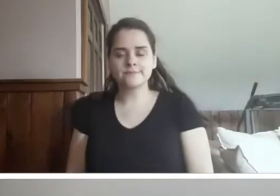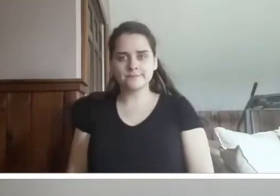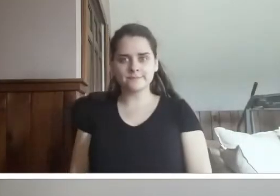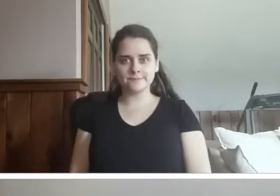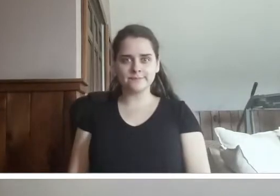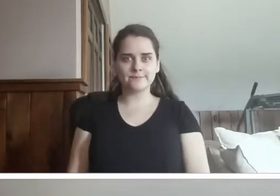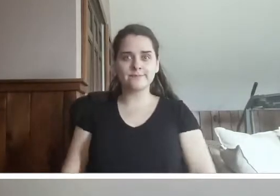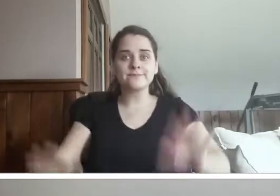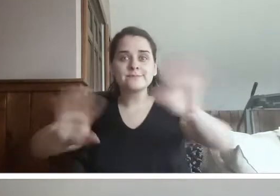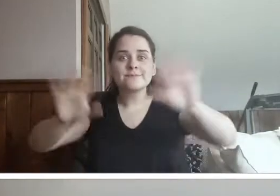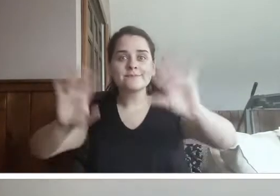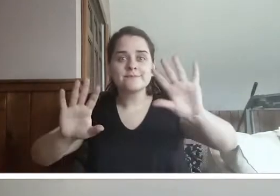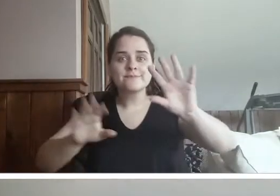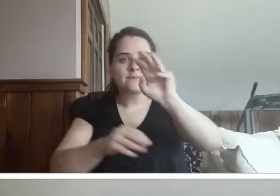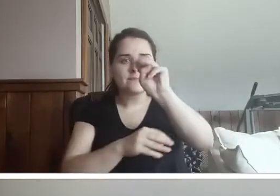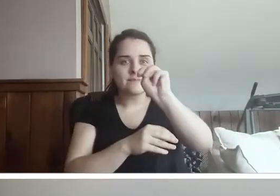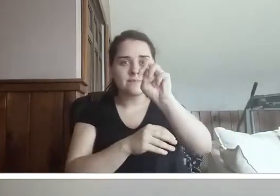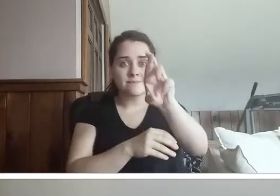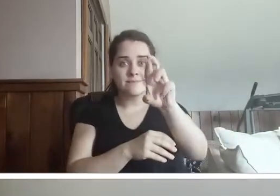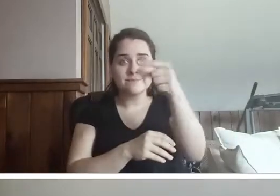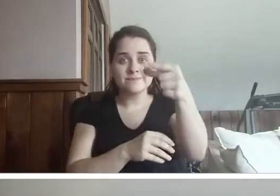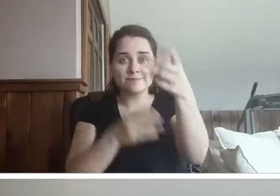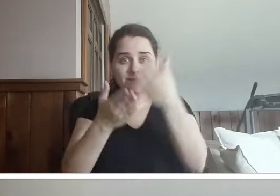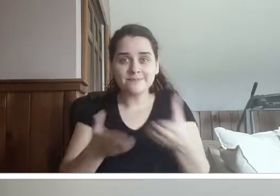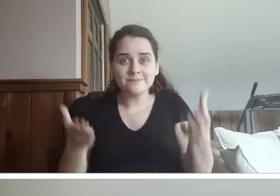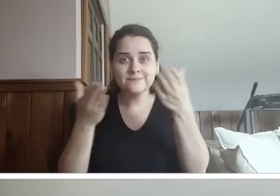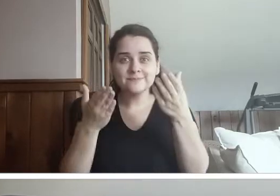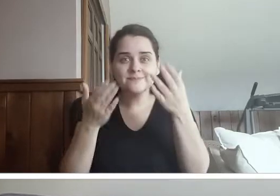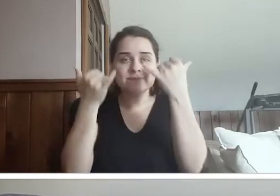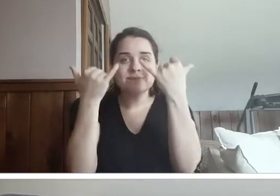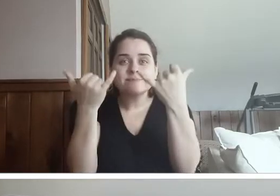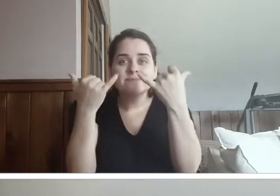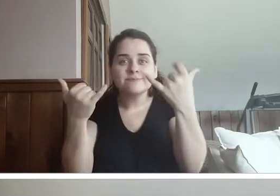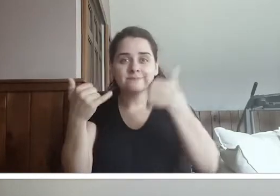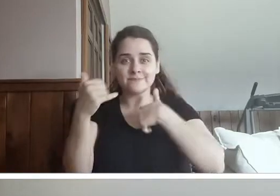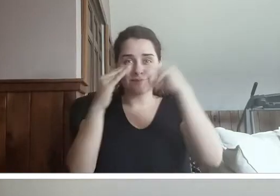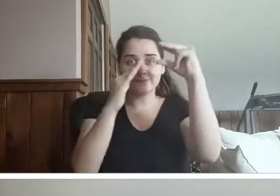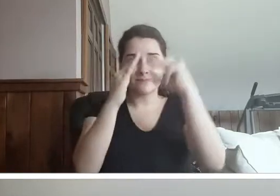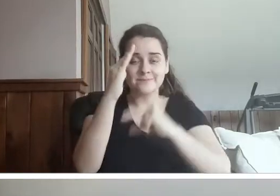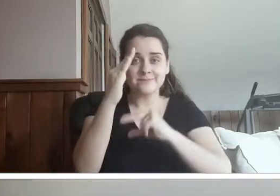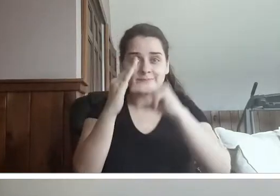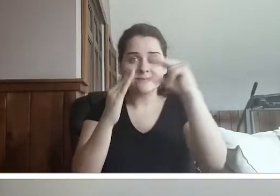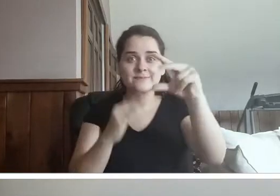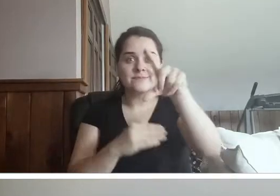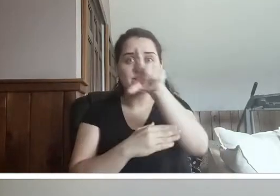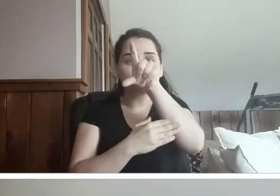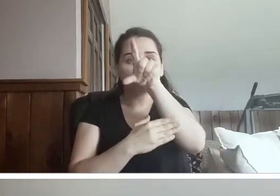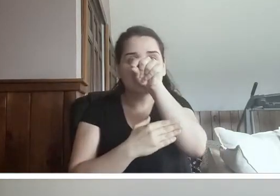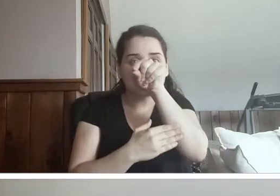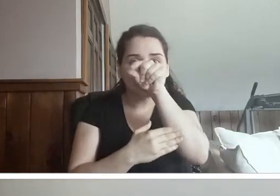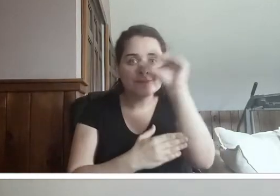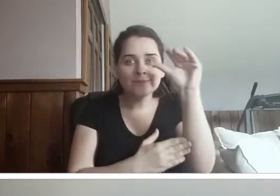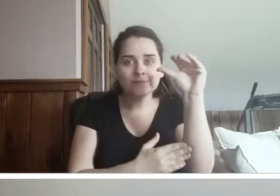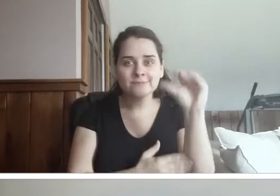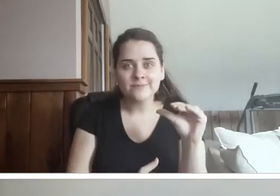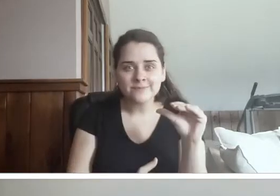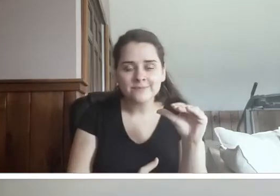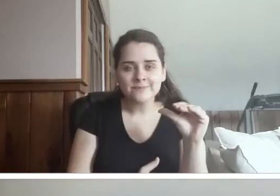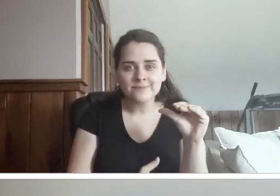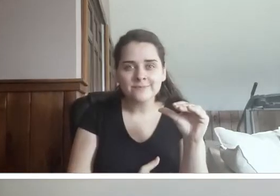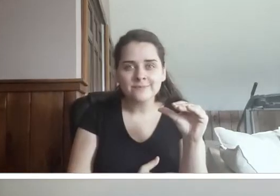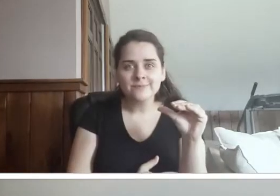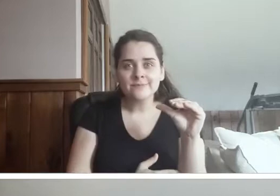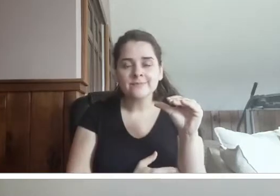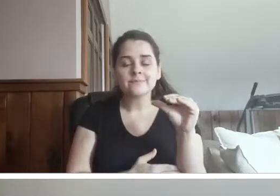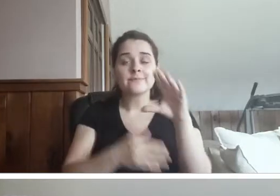Hi, Mr. G here. Today I'll be reading Chicken Little, retold by Eleanor Chamas, illustrated